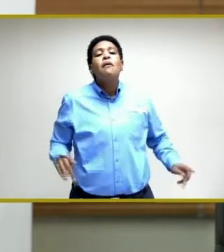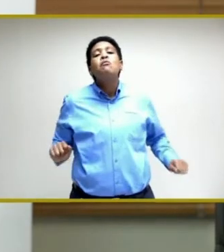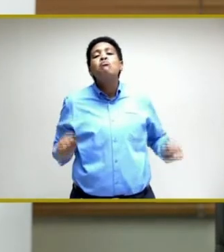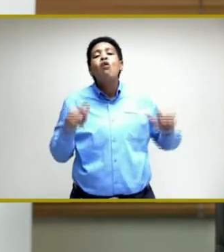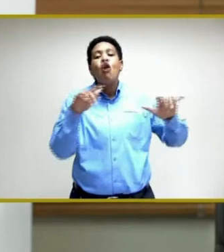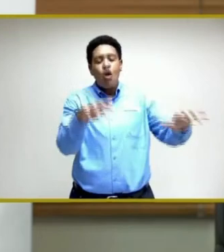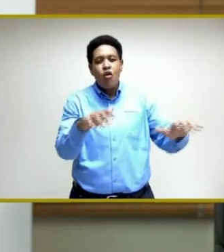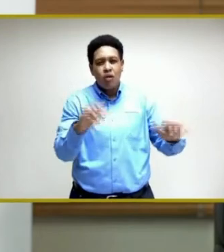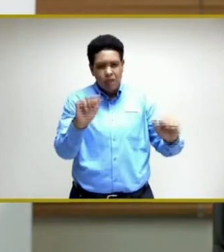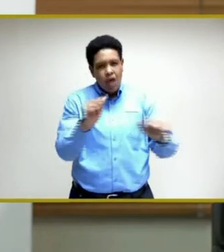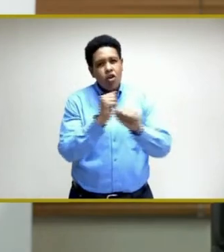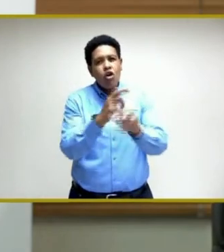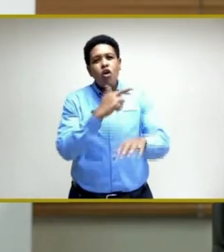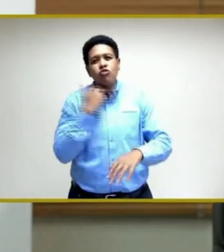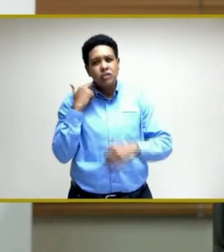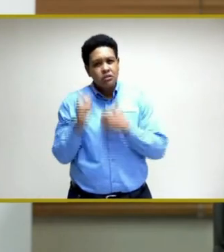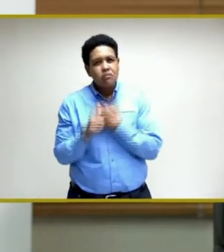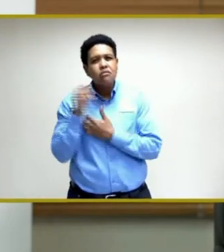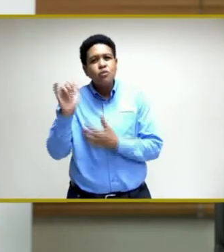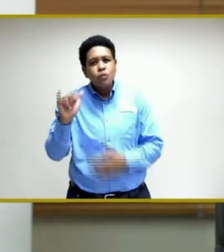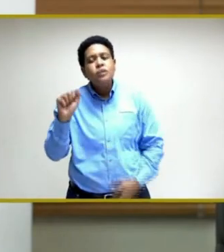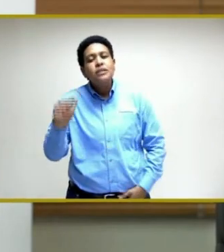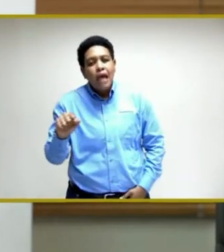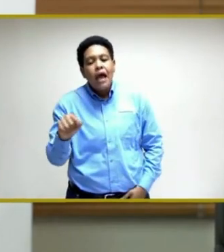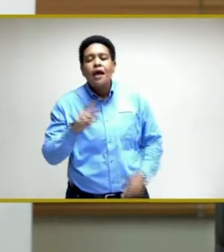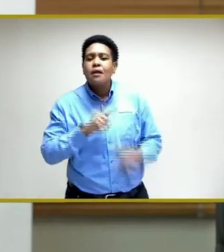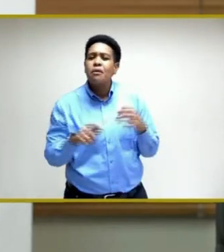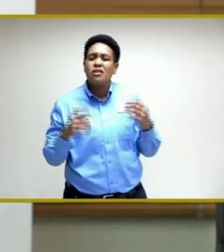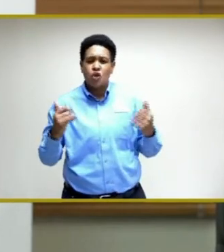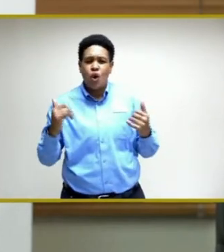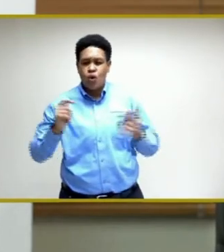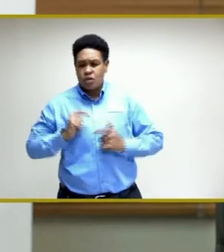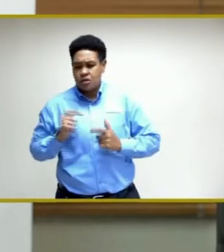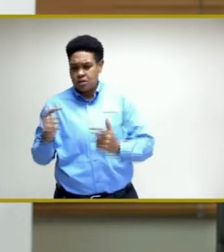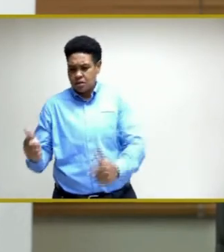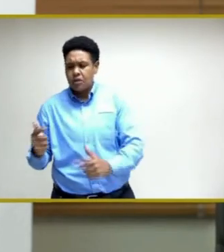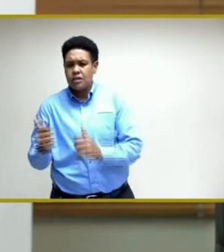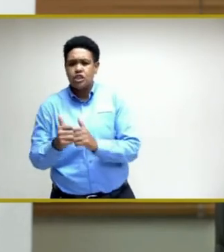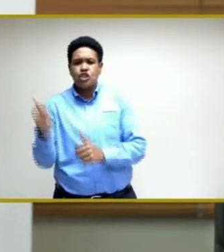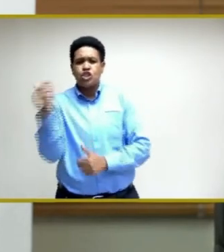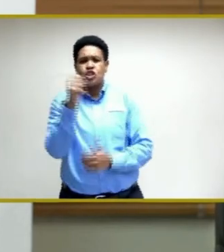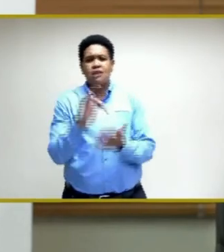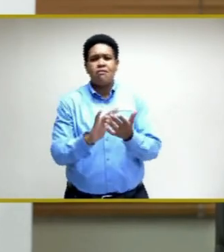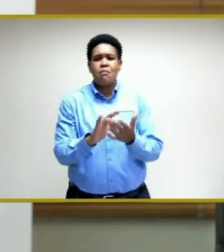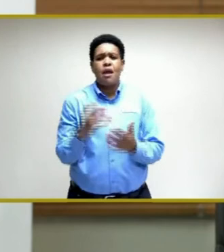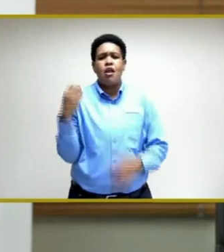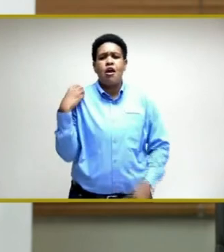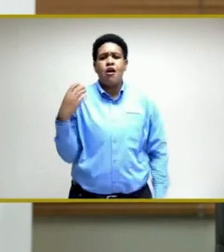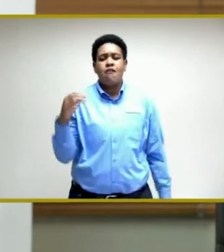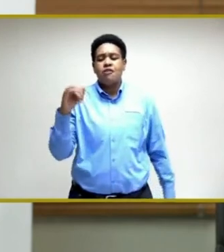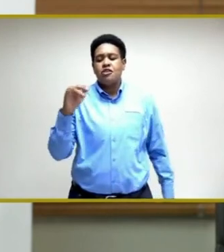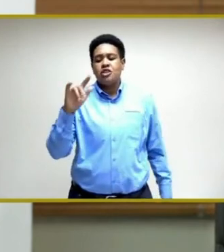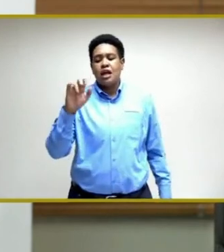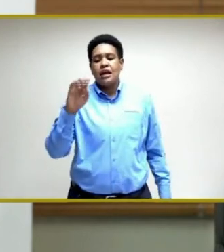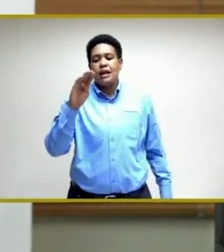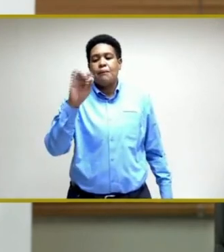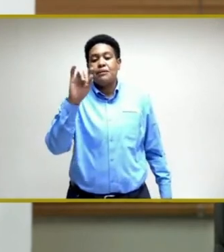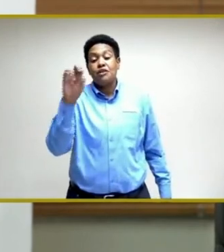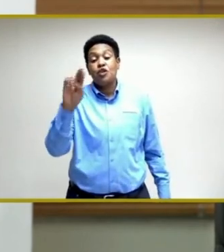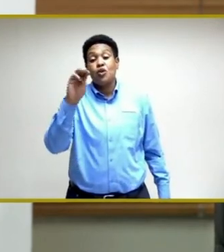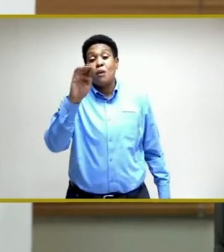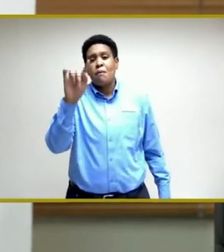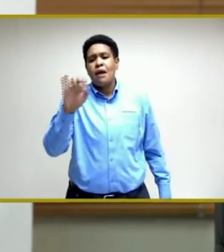we're going to go into some details on that. But for now, I want to just turn over to the Chief Medical Officer, Dr. Jacqueline Bissesa-McKenzie,